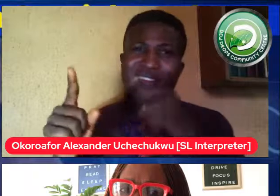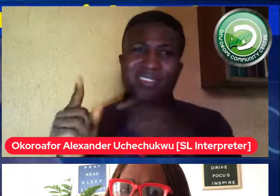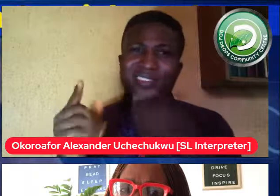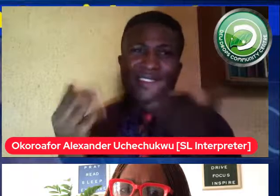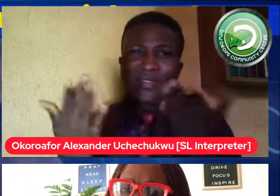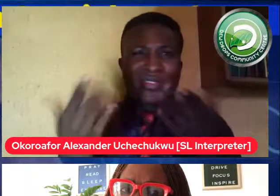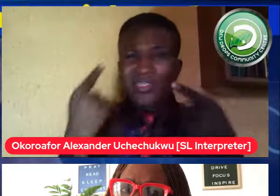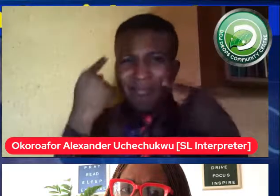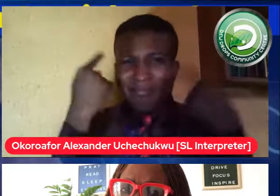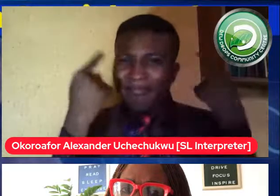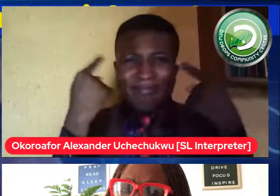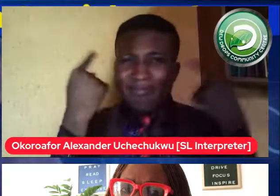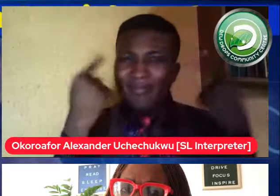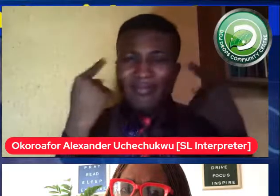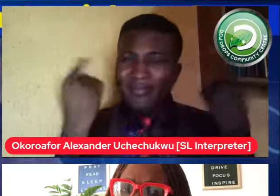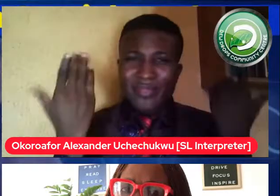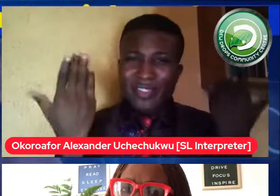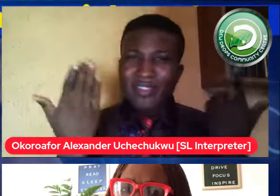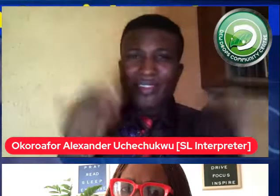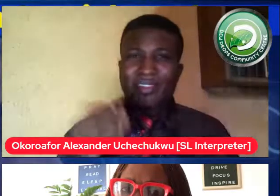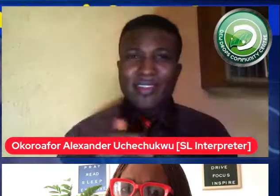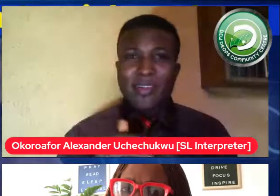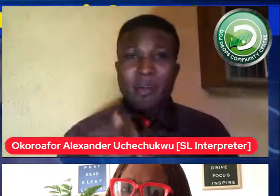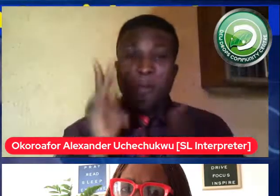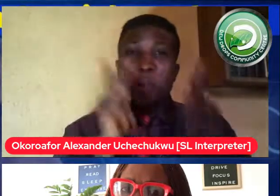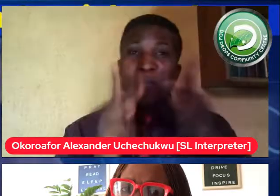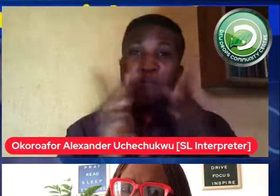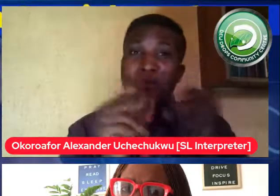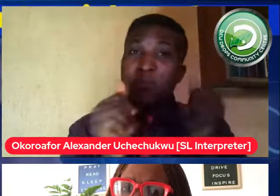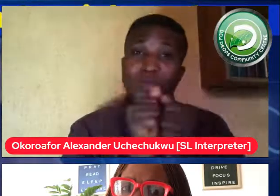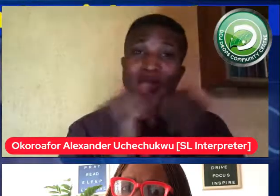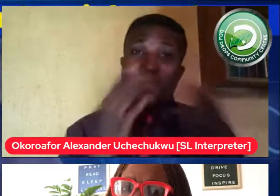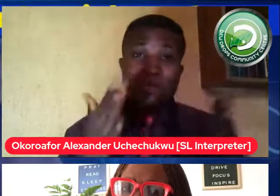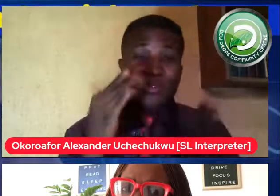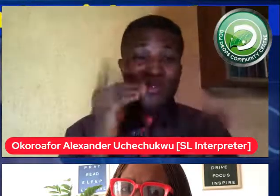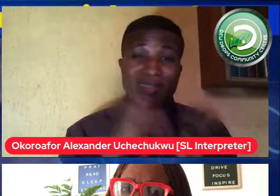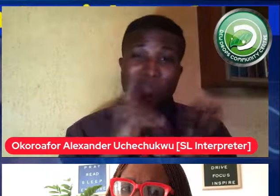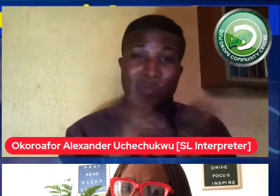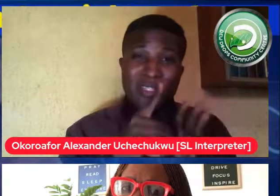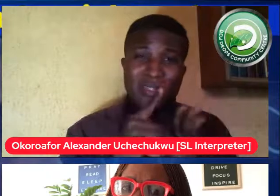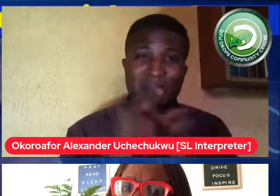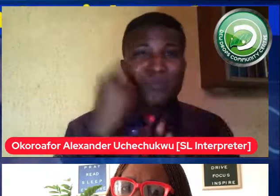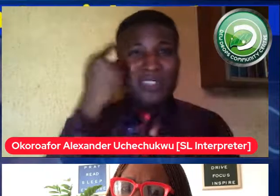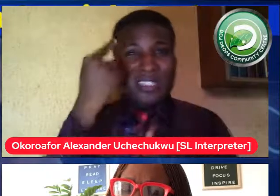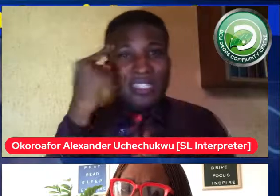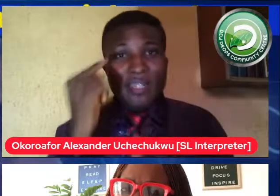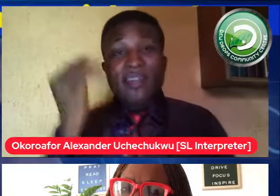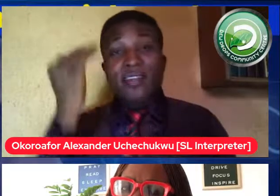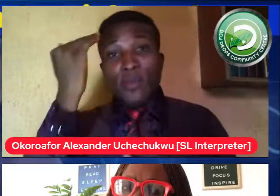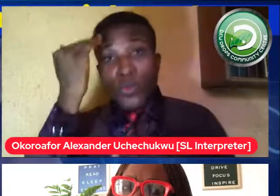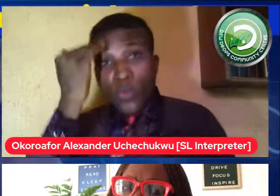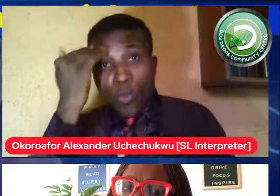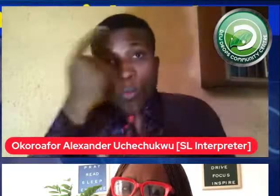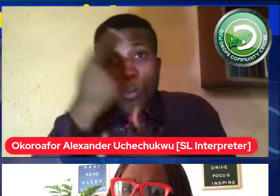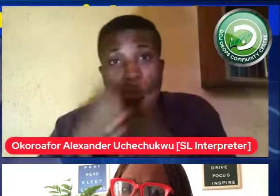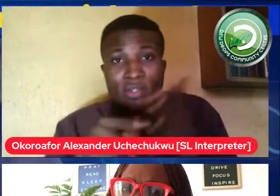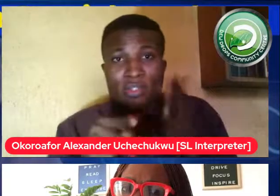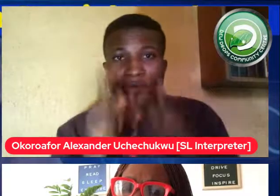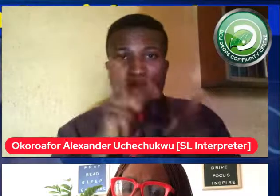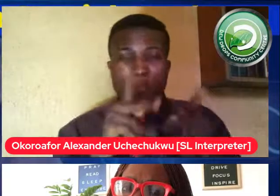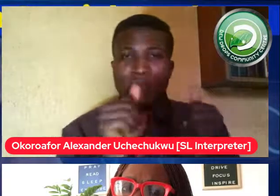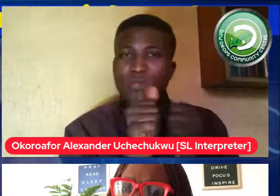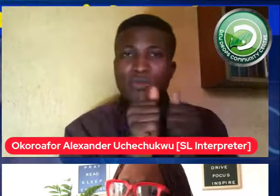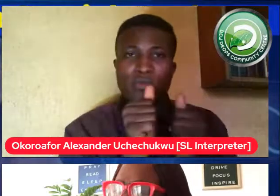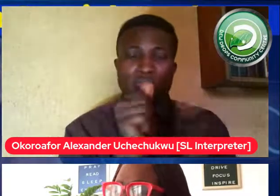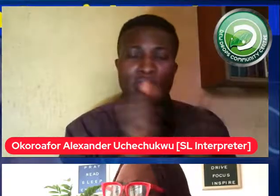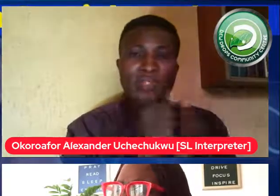this is how people without disabilities assume they know what people with disabilities need and sometimes i've realized that